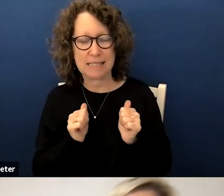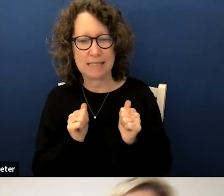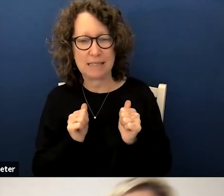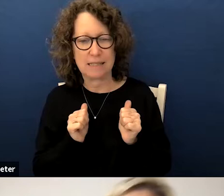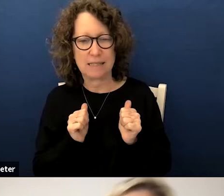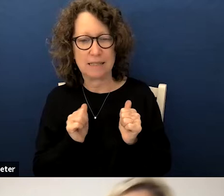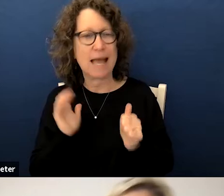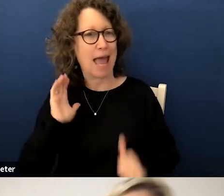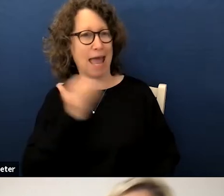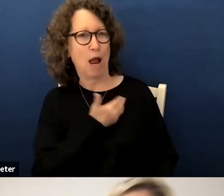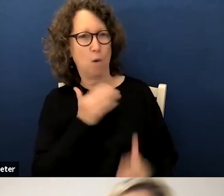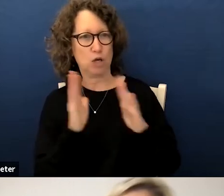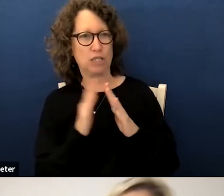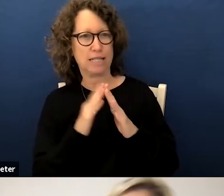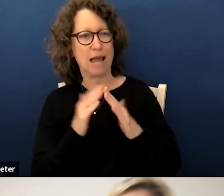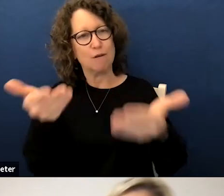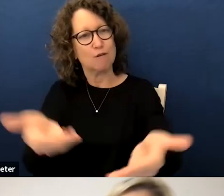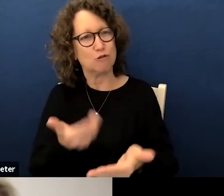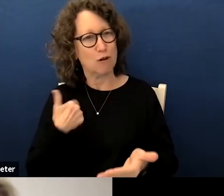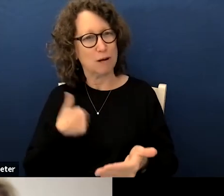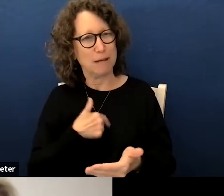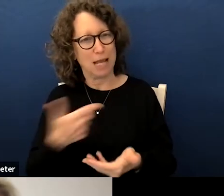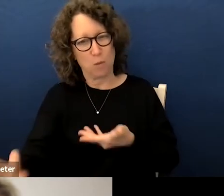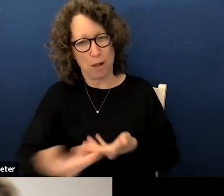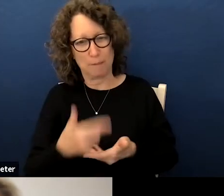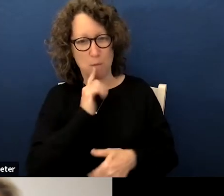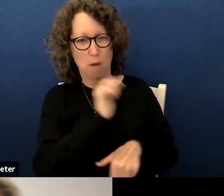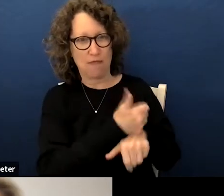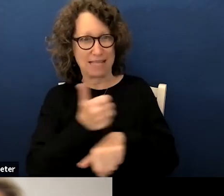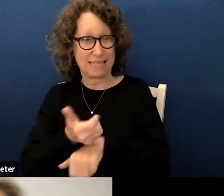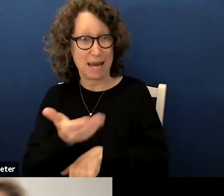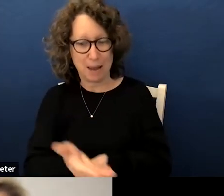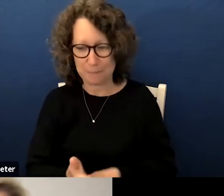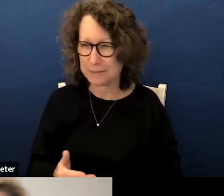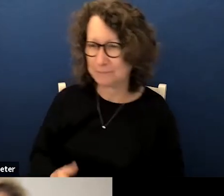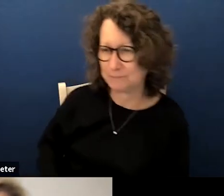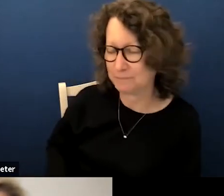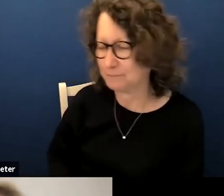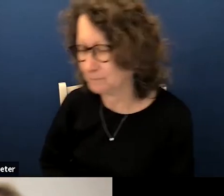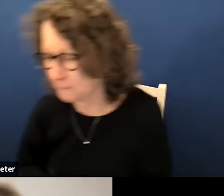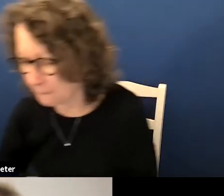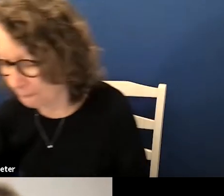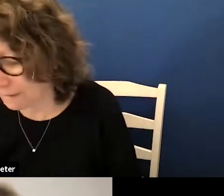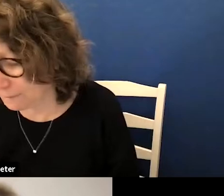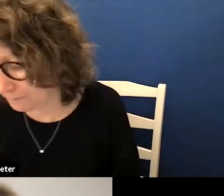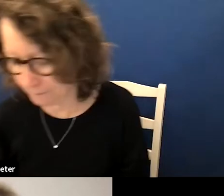town please join me in welcoming them while they get set up thank you